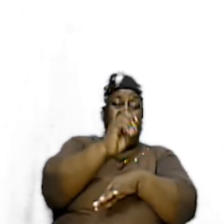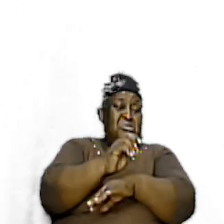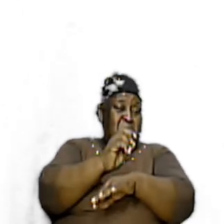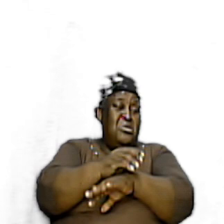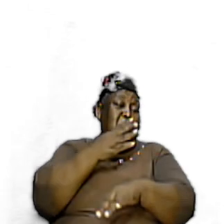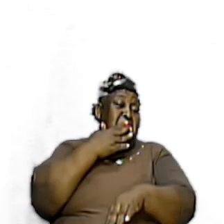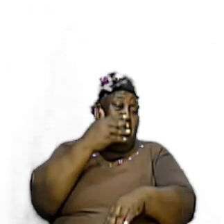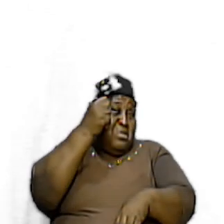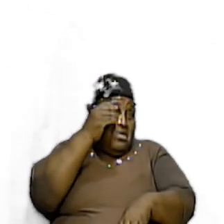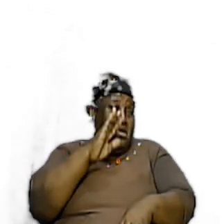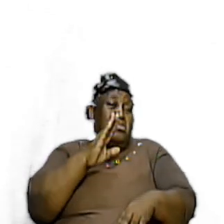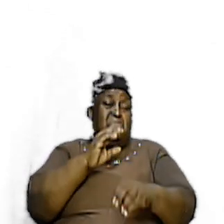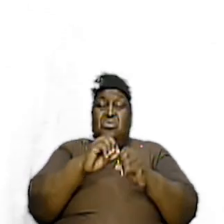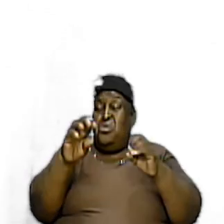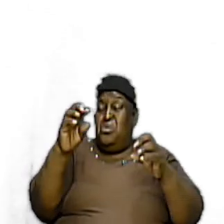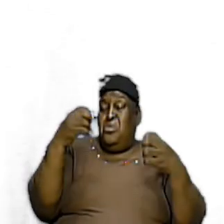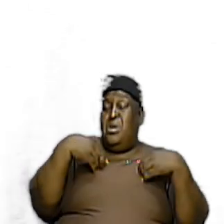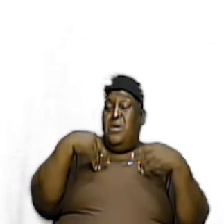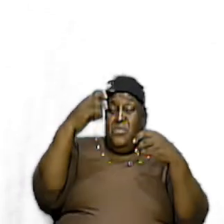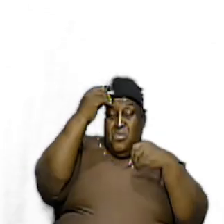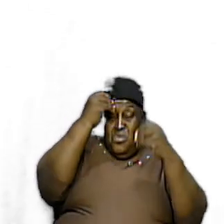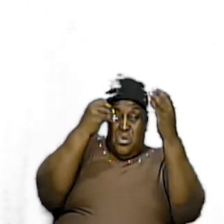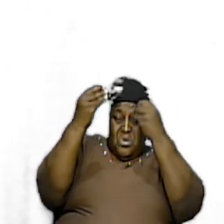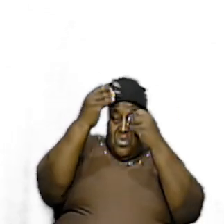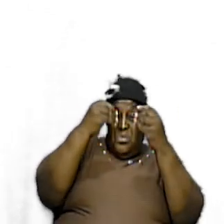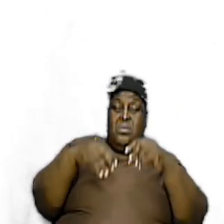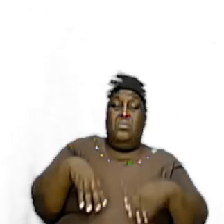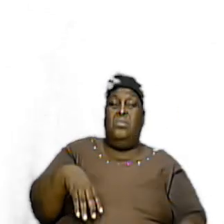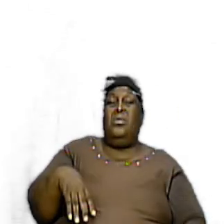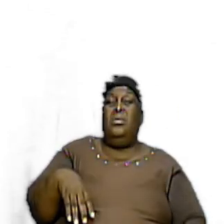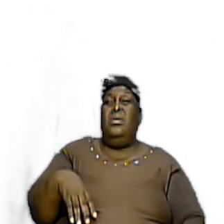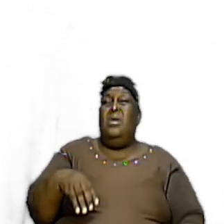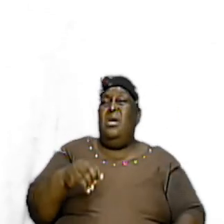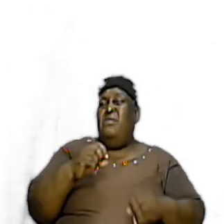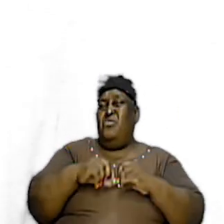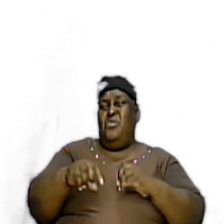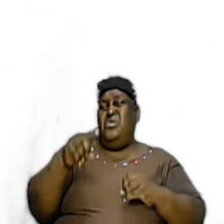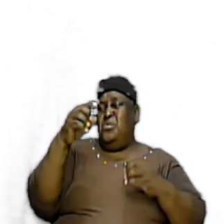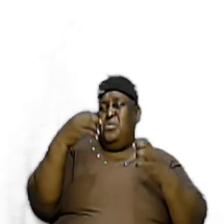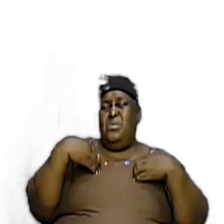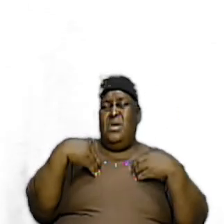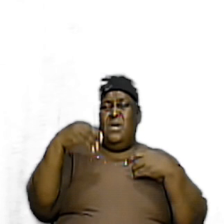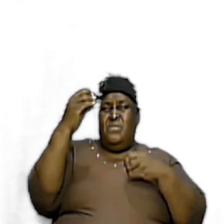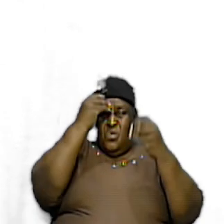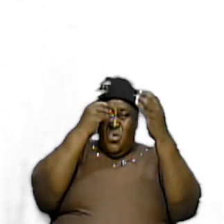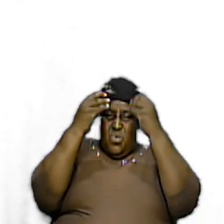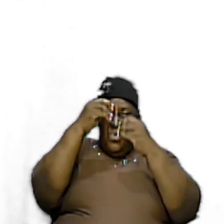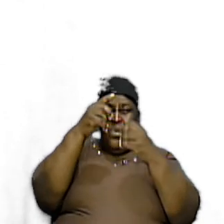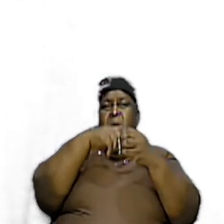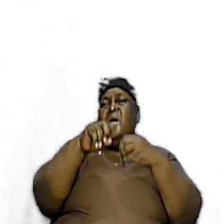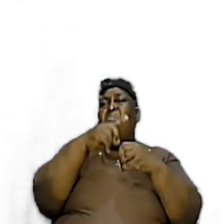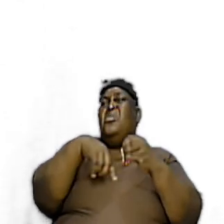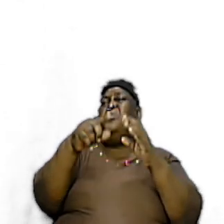God we don't have to worry about the law anymore of course we don't have to worry about the law but the law said thou shall not kill